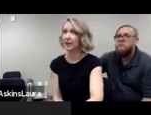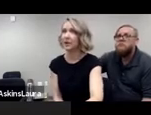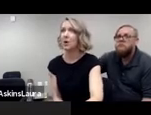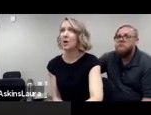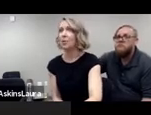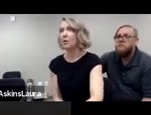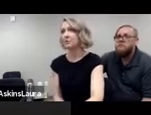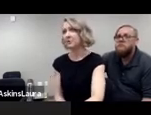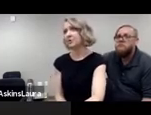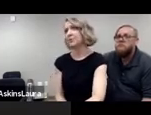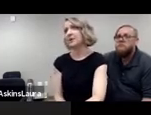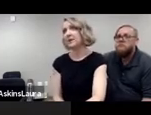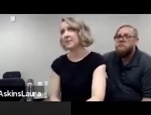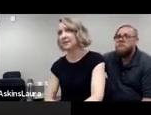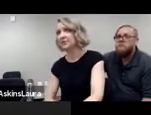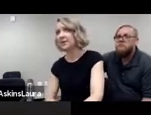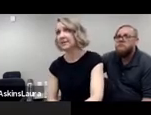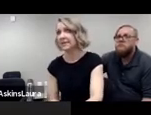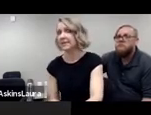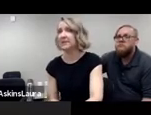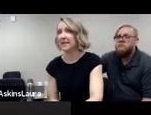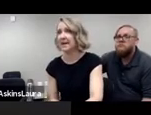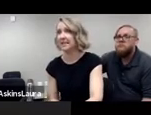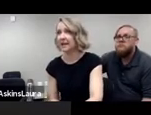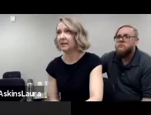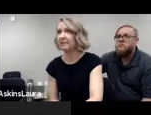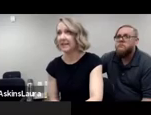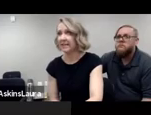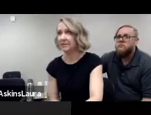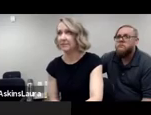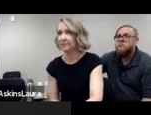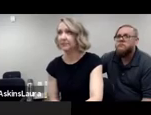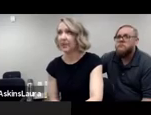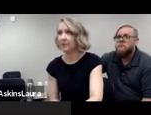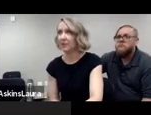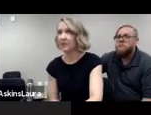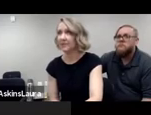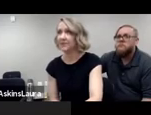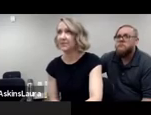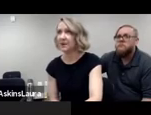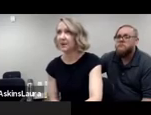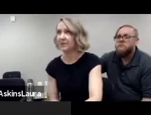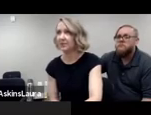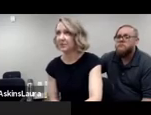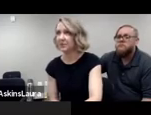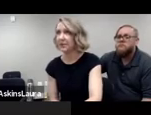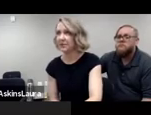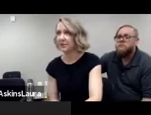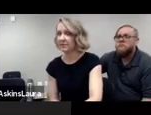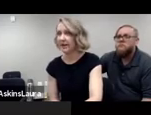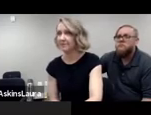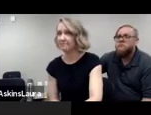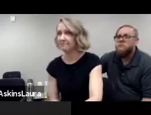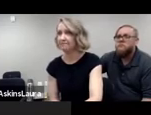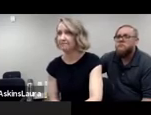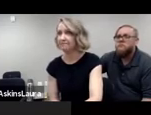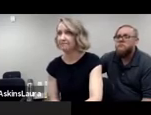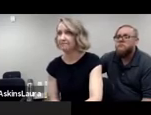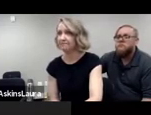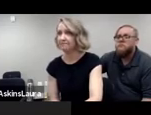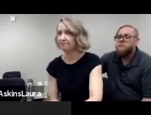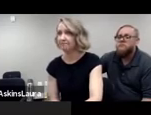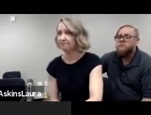maybe interpret or to interpret documents, translate them into ASL if needed for them to respond to the survey.